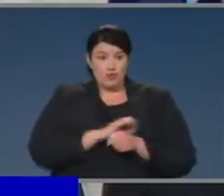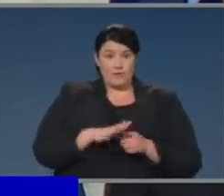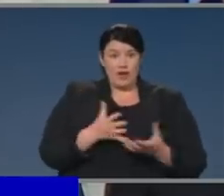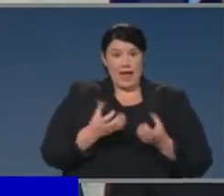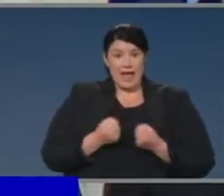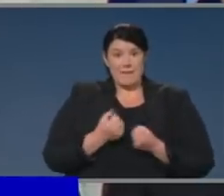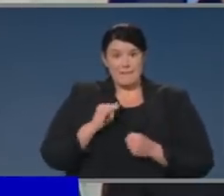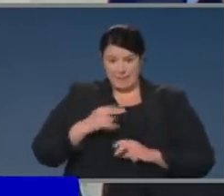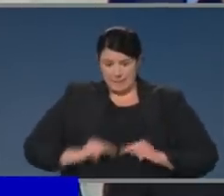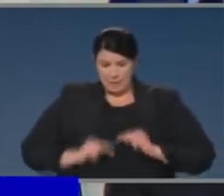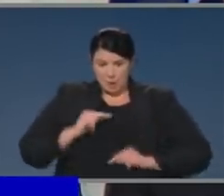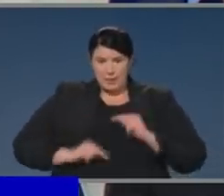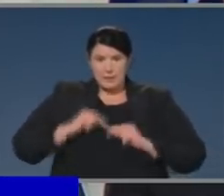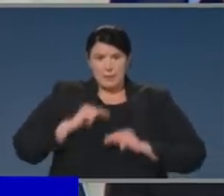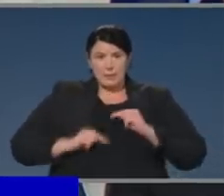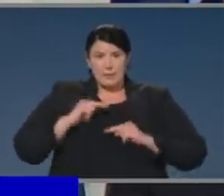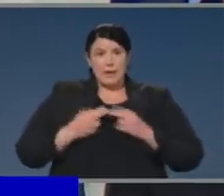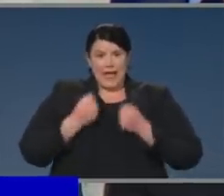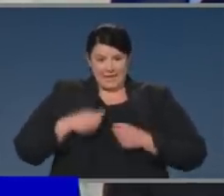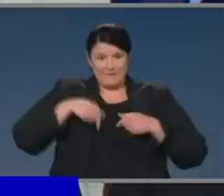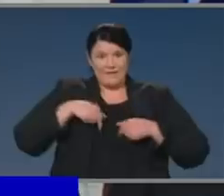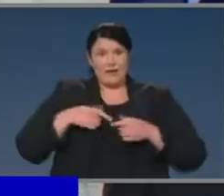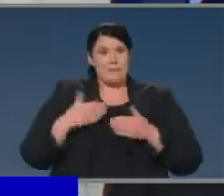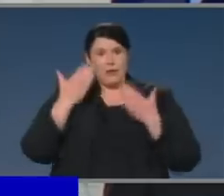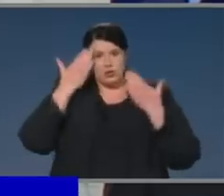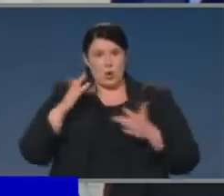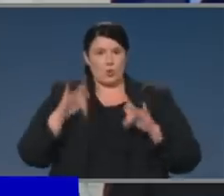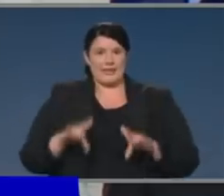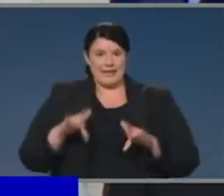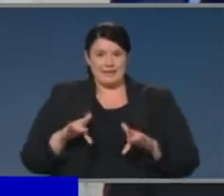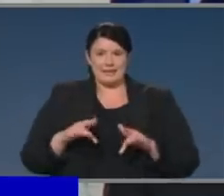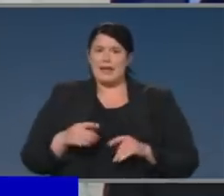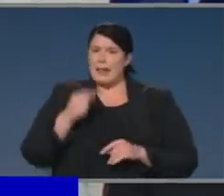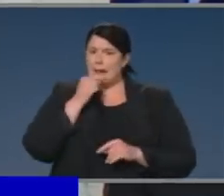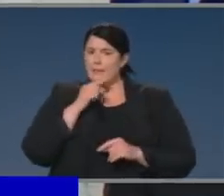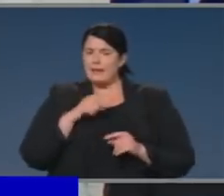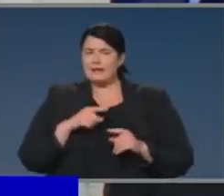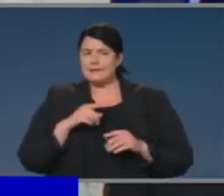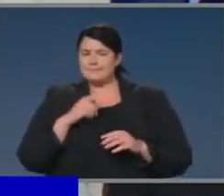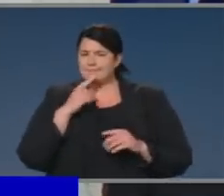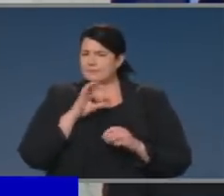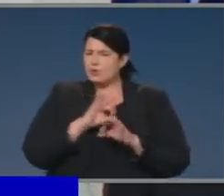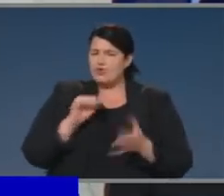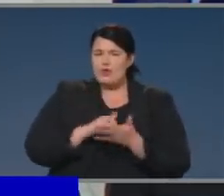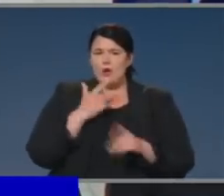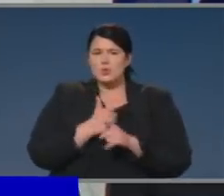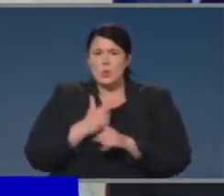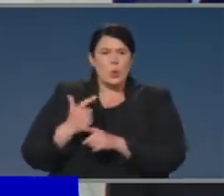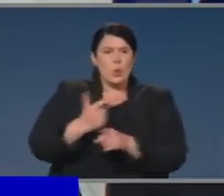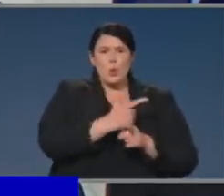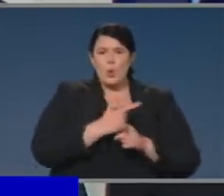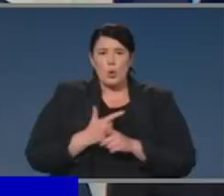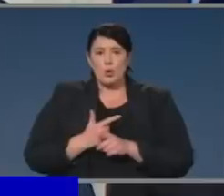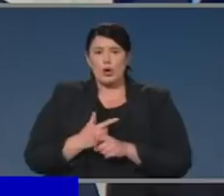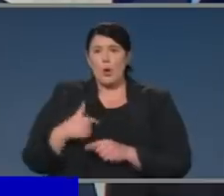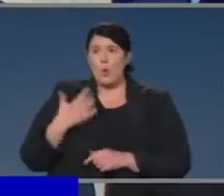incubating the virus and it doesn't mean you can get out of quarantine earlier. So there's been a bit of misinformation around about that, but you can't test your way